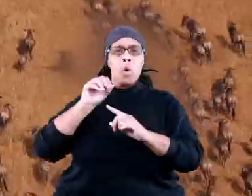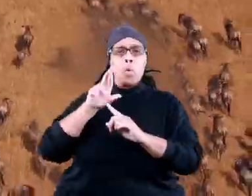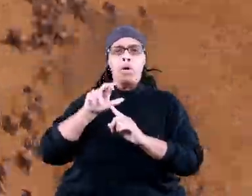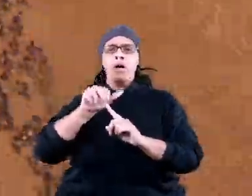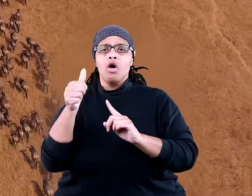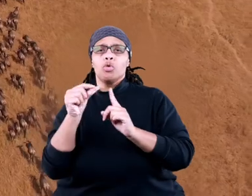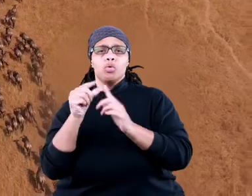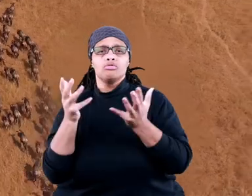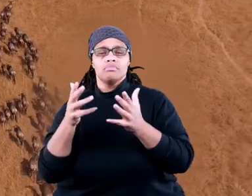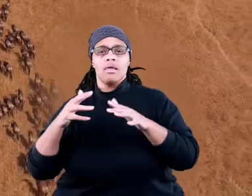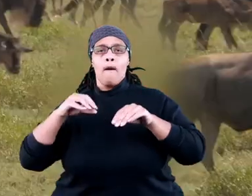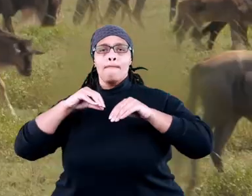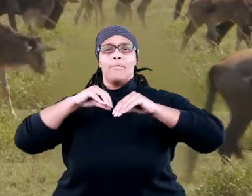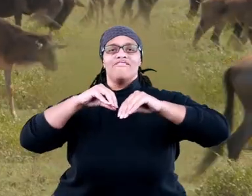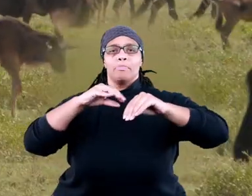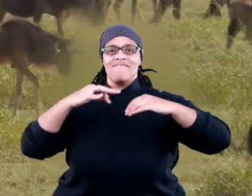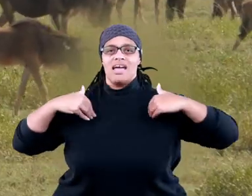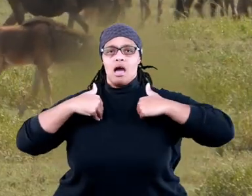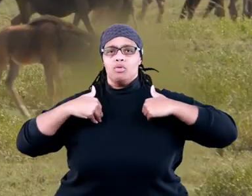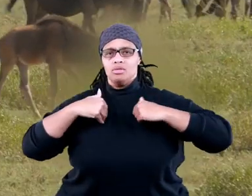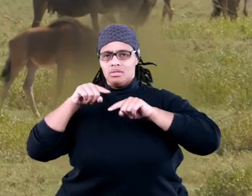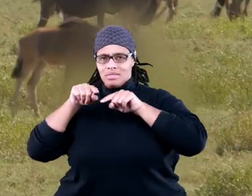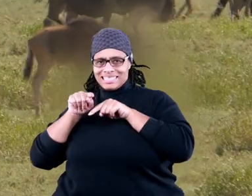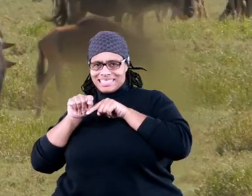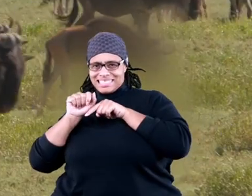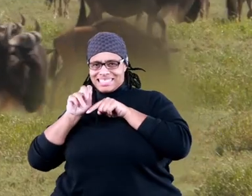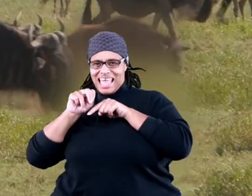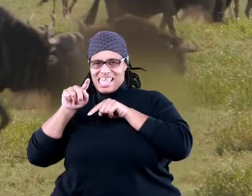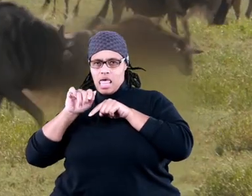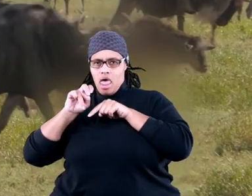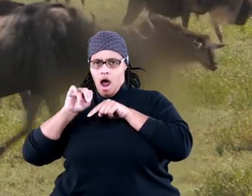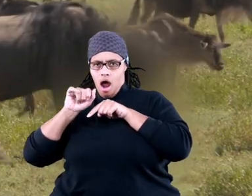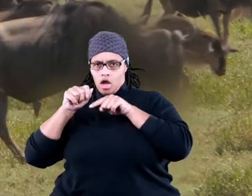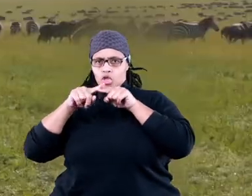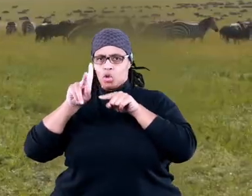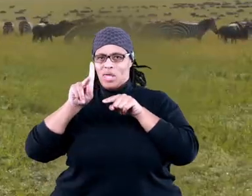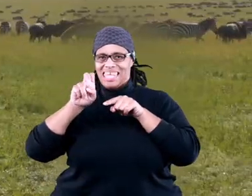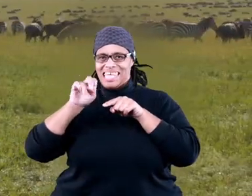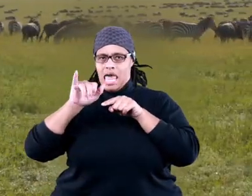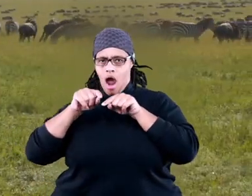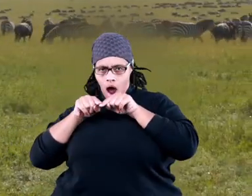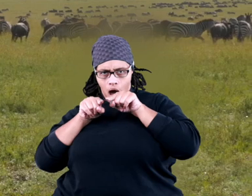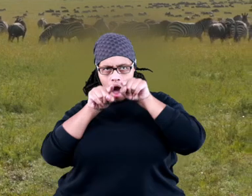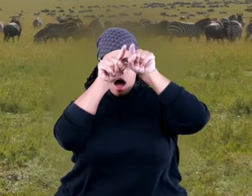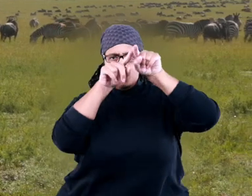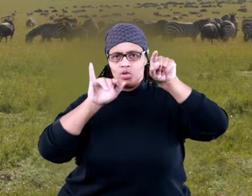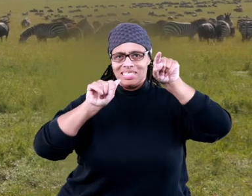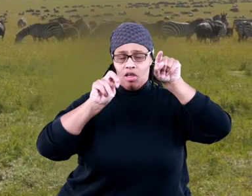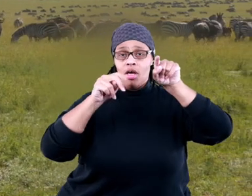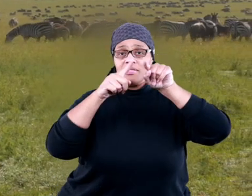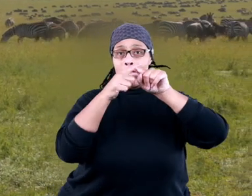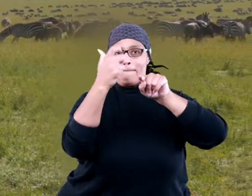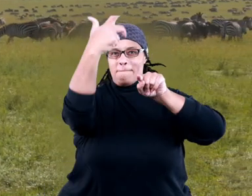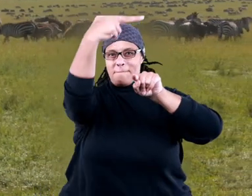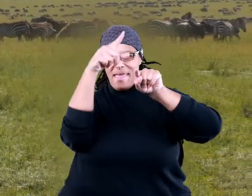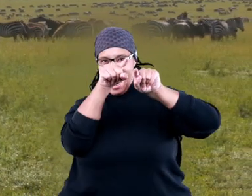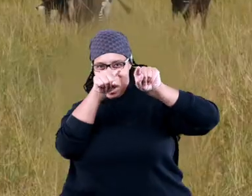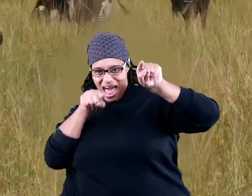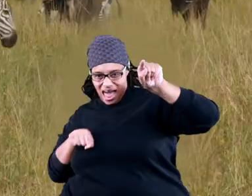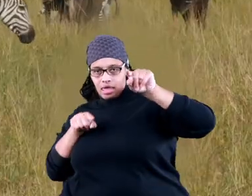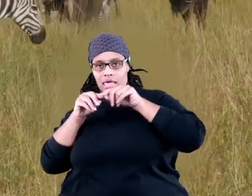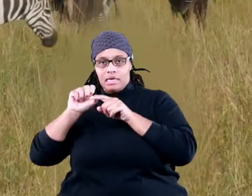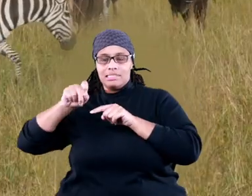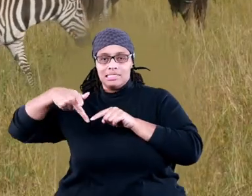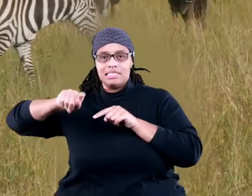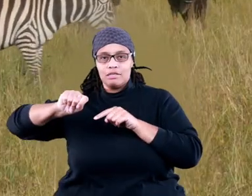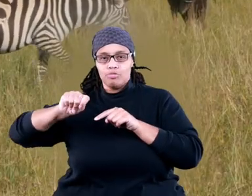movement of animals traveling from Tanzania to Kenya in January, and then from Kenya back